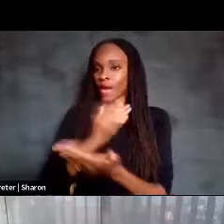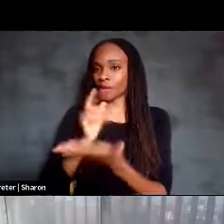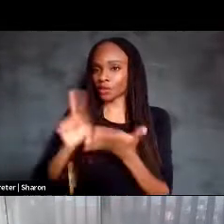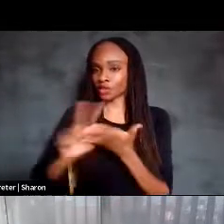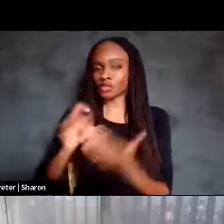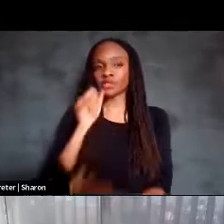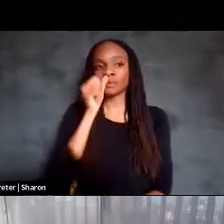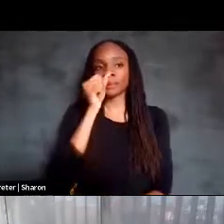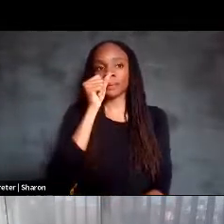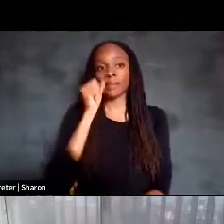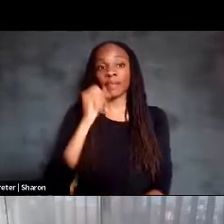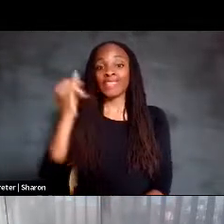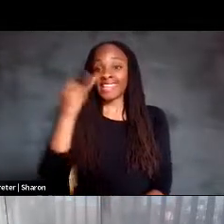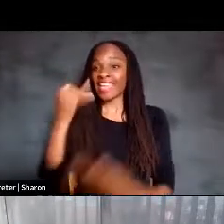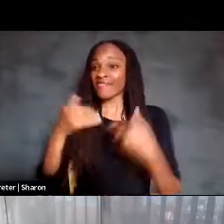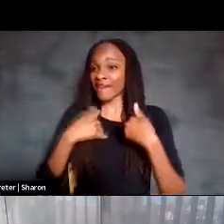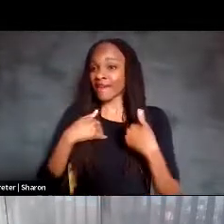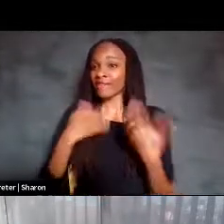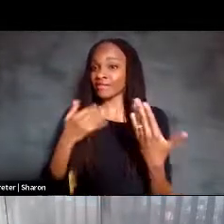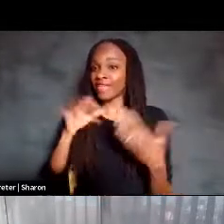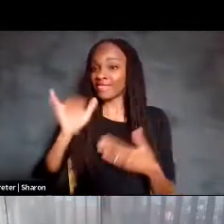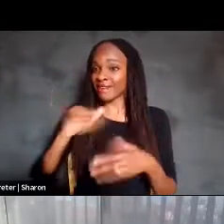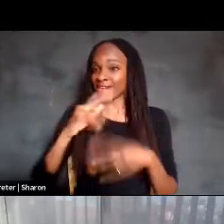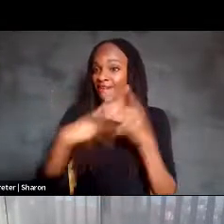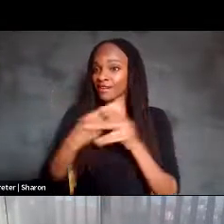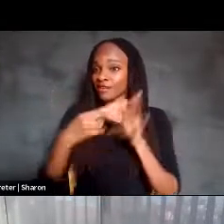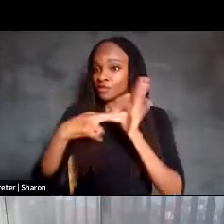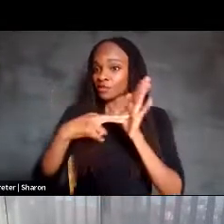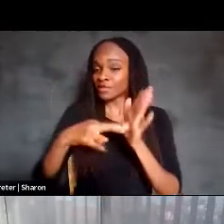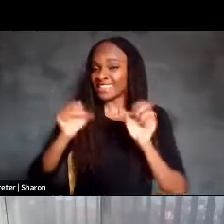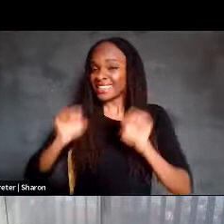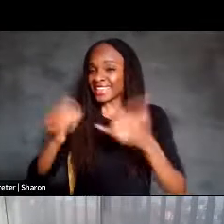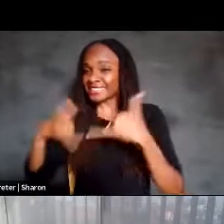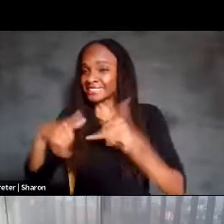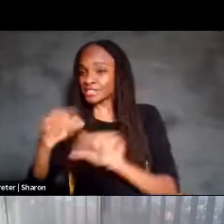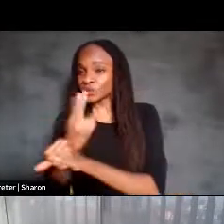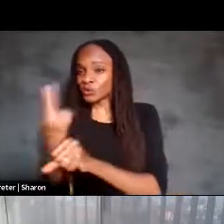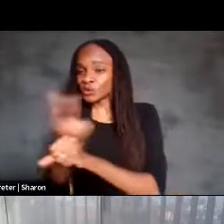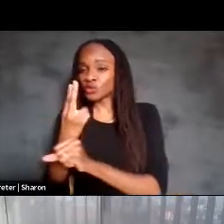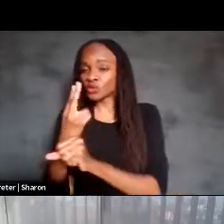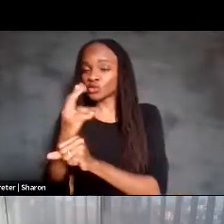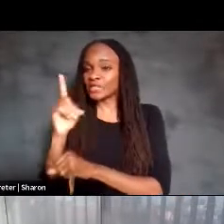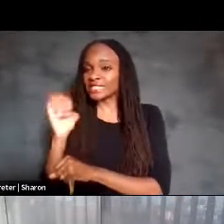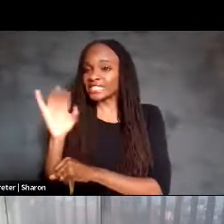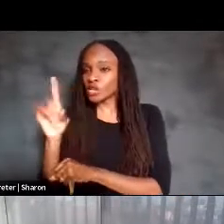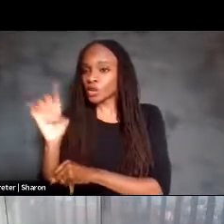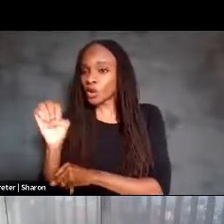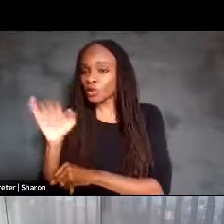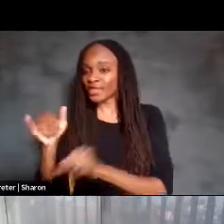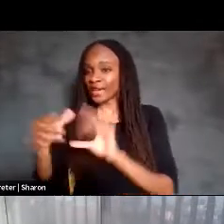And if there are those representations, can we also still use them to decode the intended message?